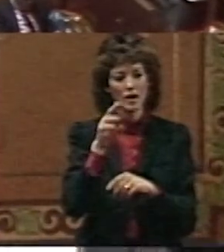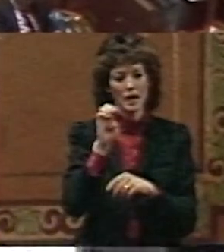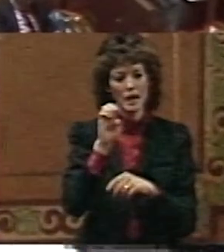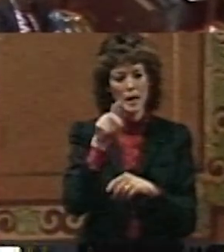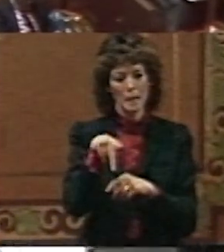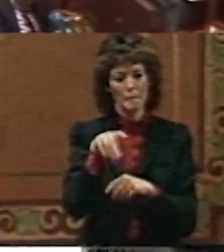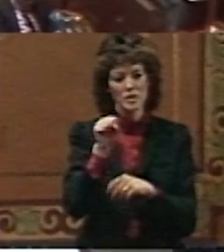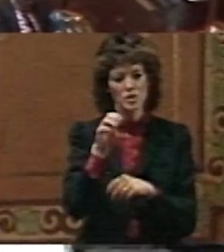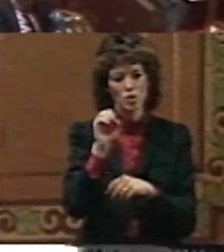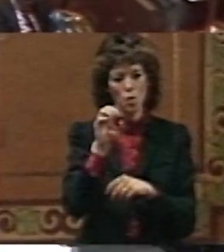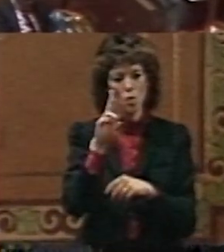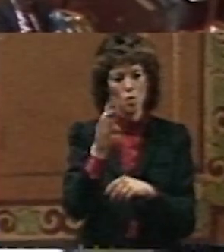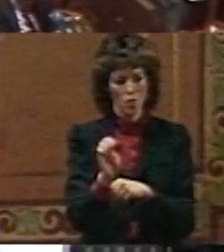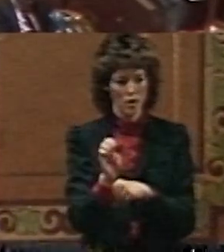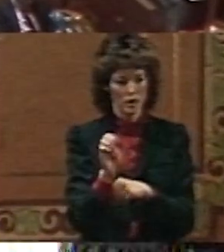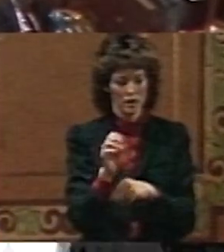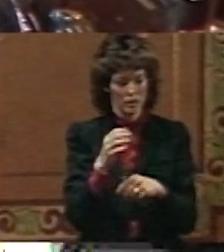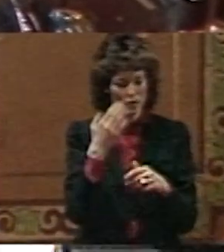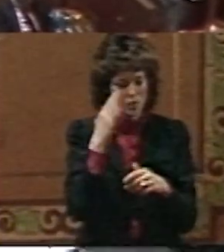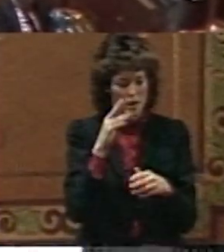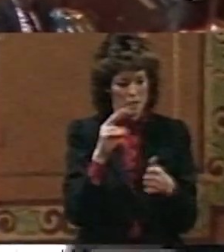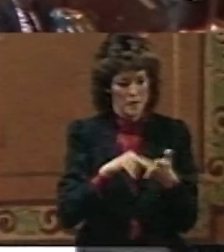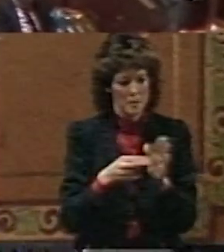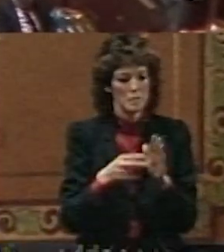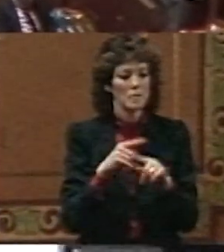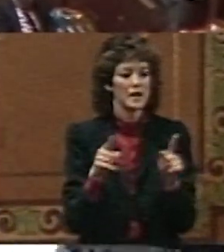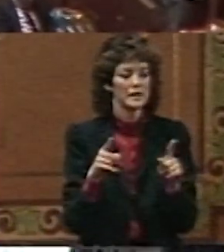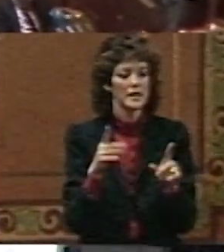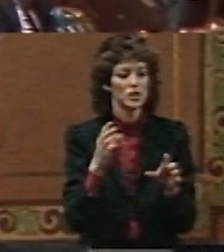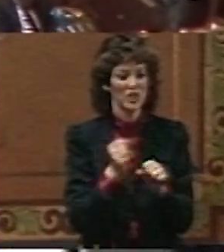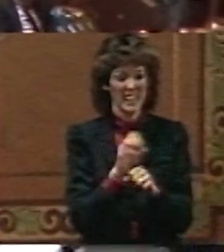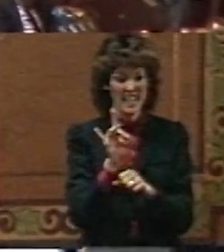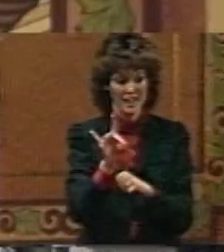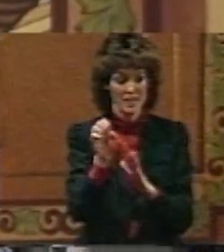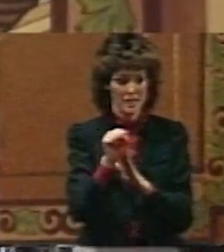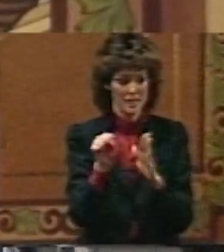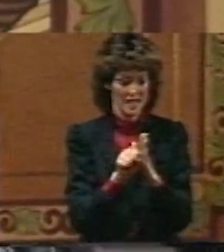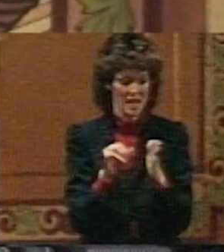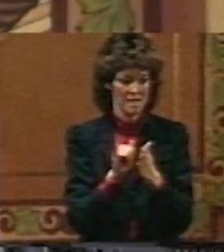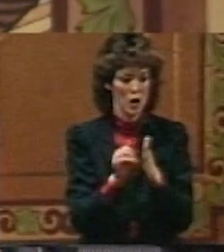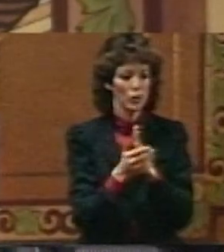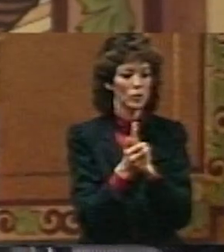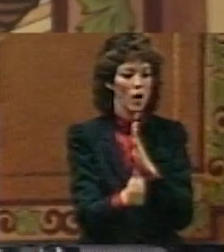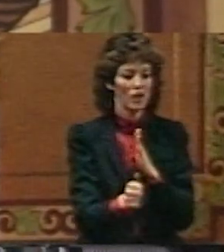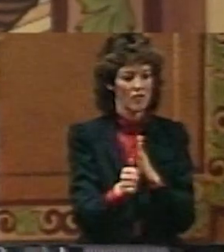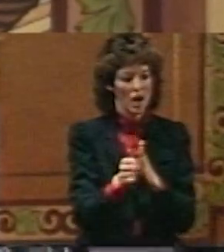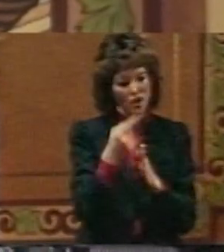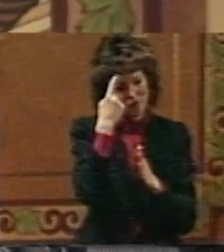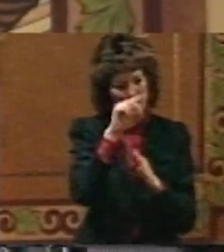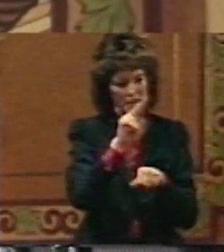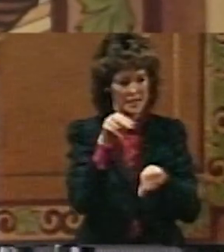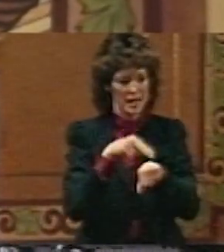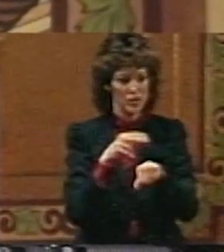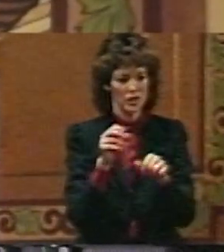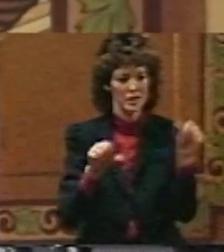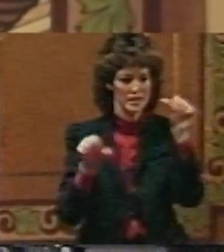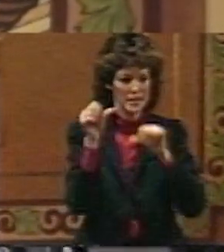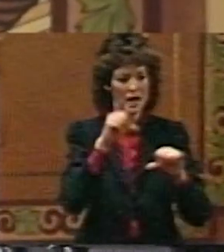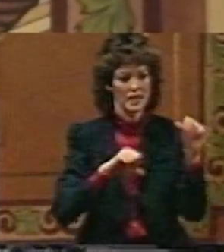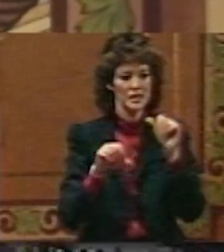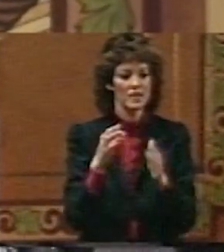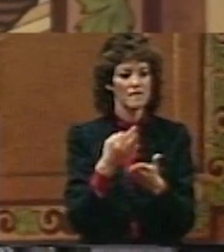EPSCOR. And what they did is they wanted to take eight states that would qualify that have not qualified for National Science Foundation